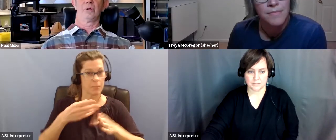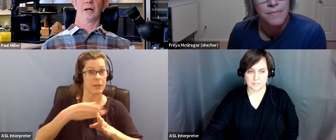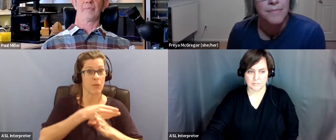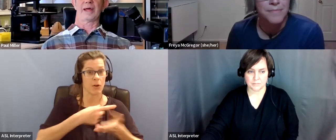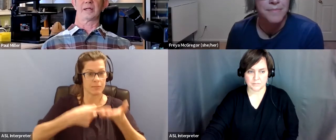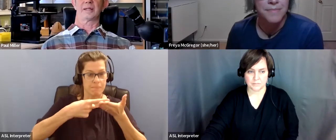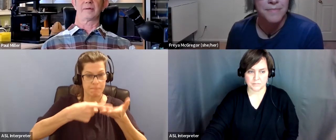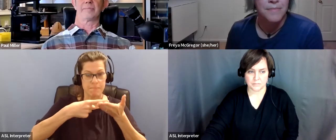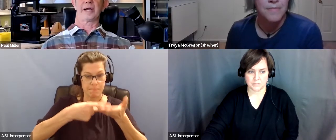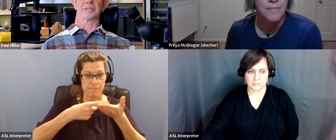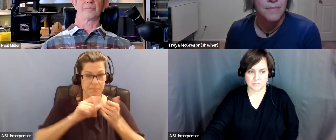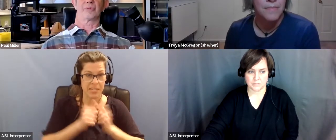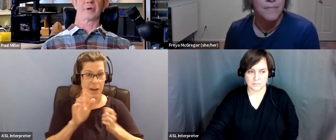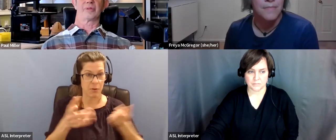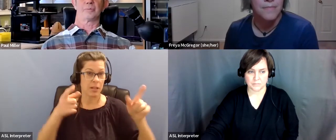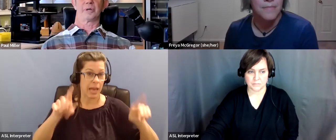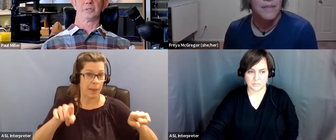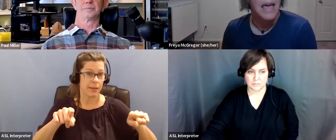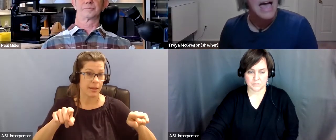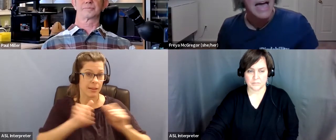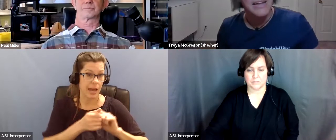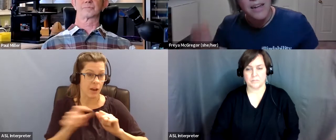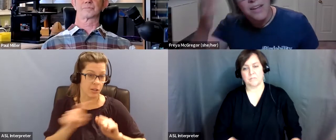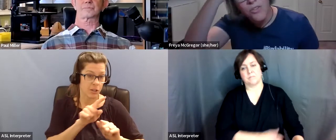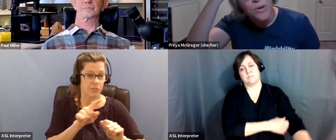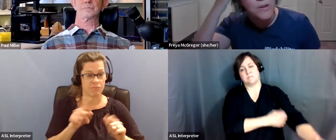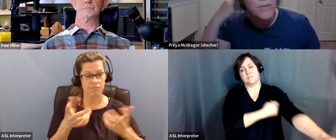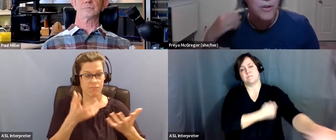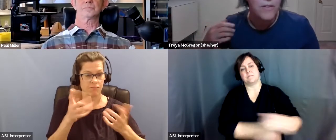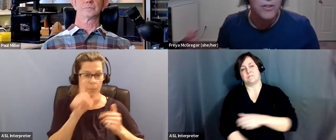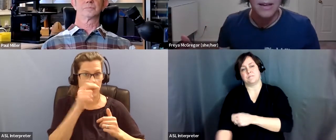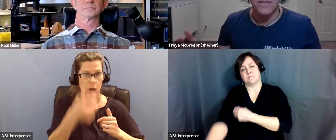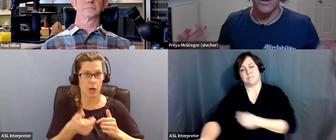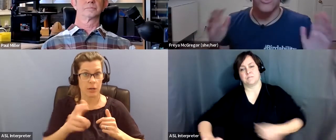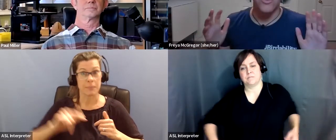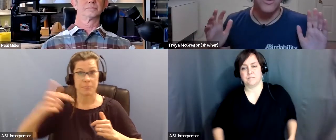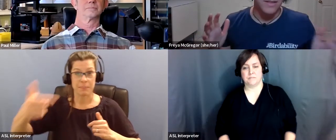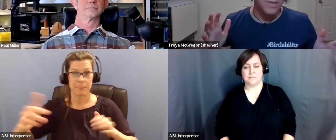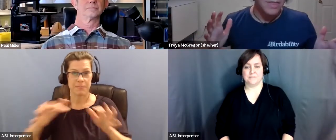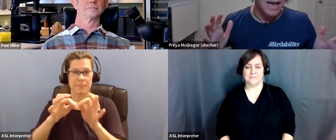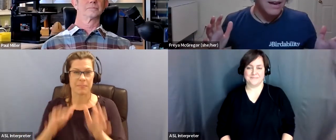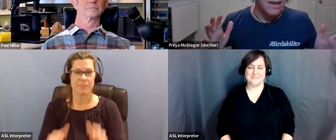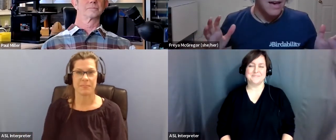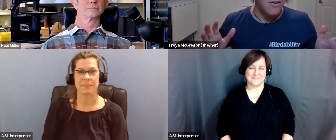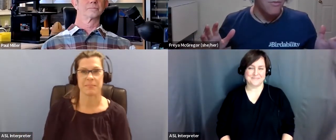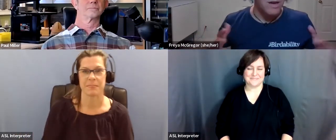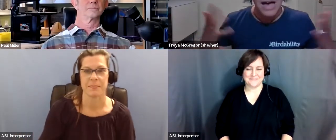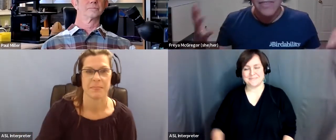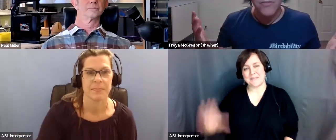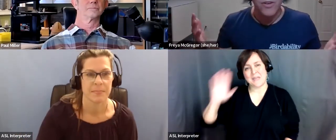that marries up with the way that you bird. And I know when we spoke a few days ago, you were telling me that